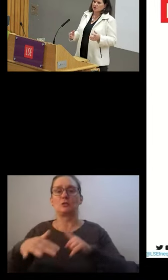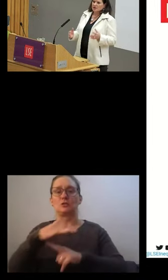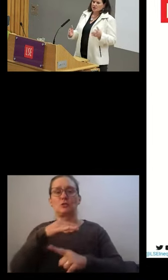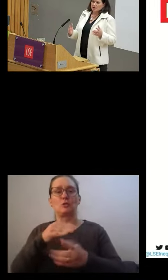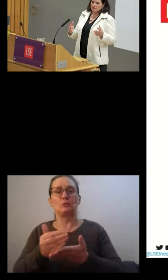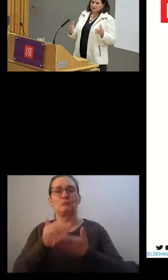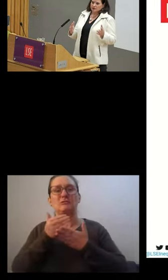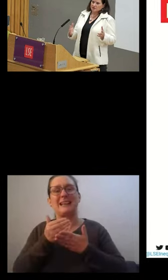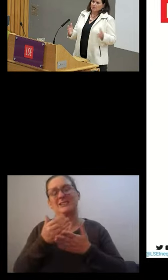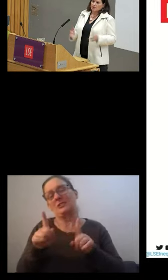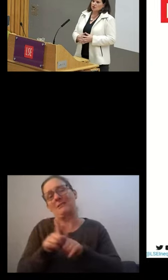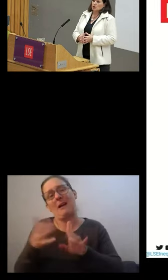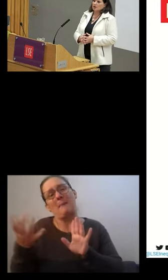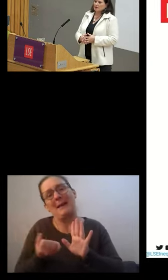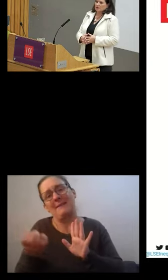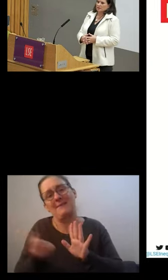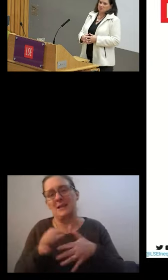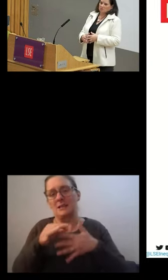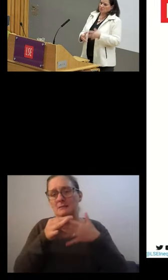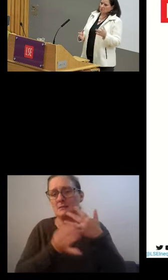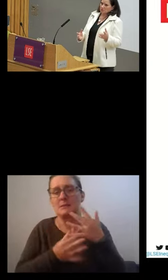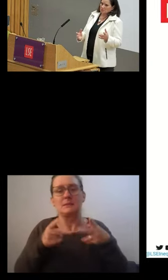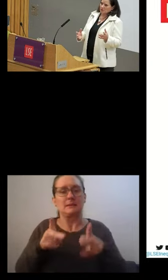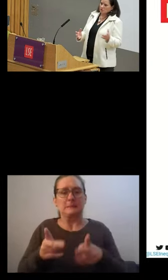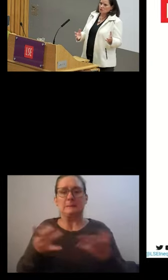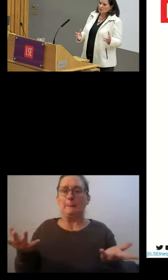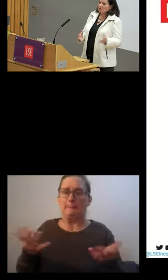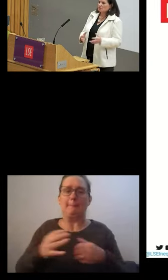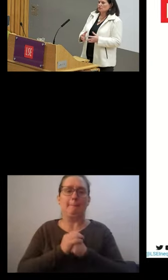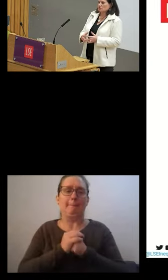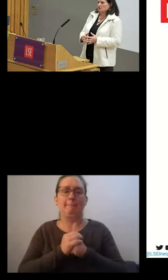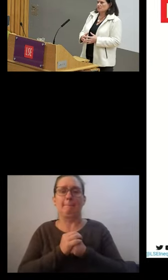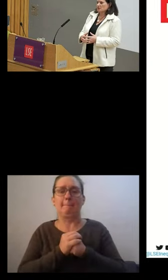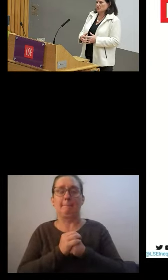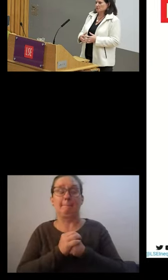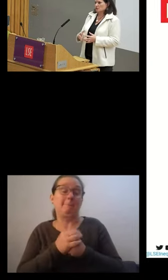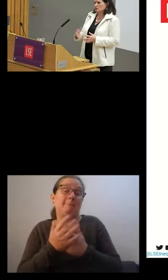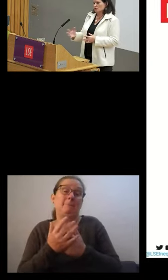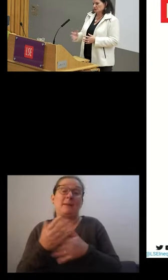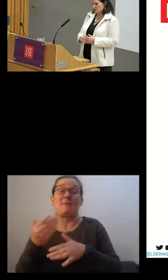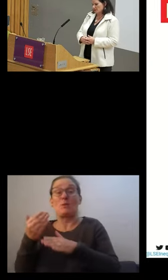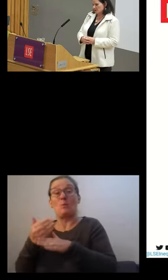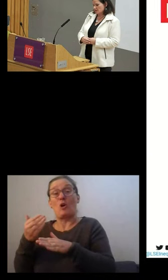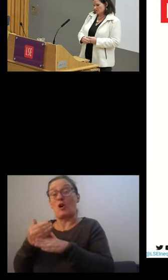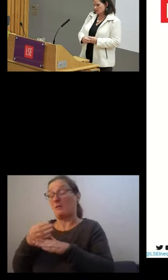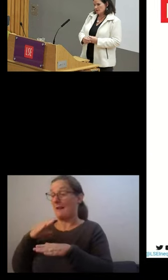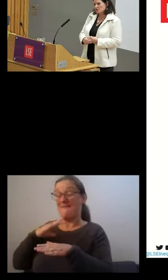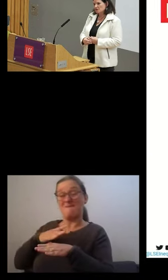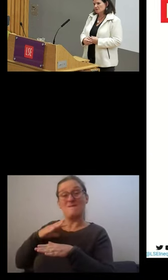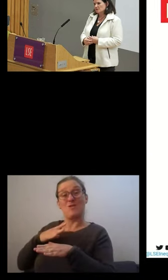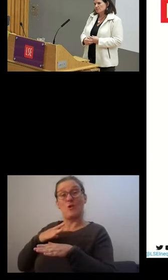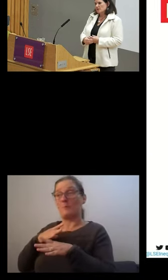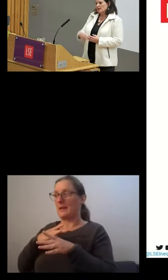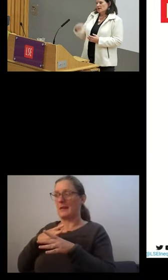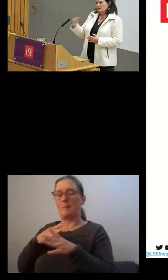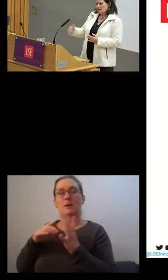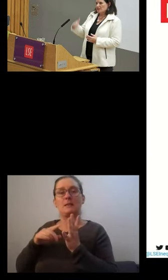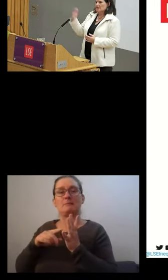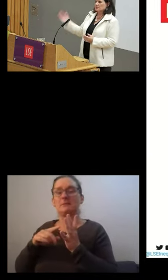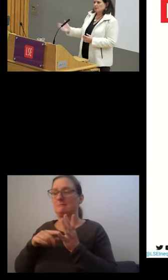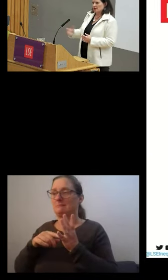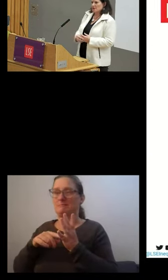for example, if somebody is working informally or if somebody is not contributing to a pension system,